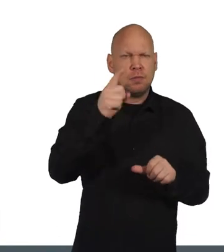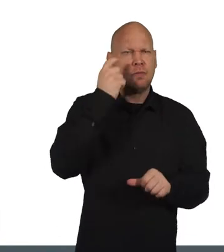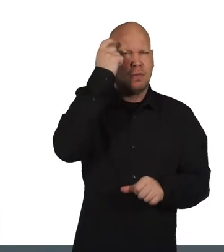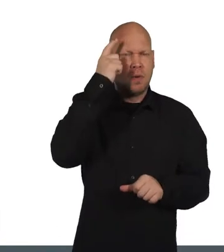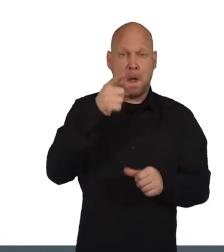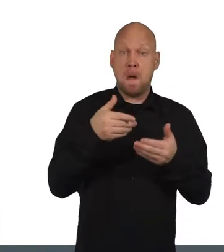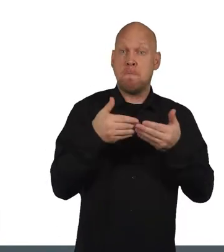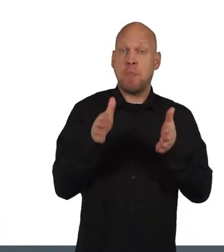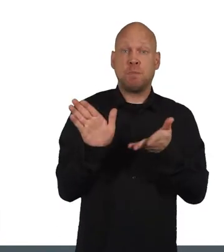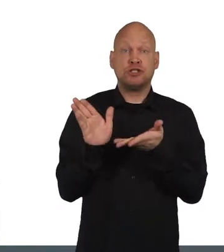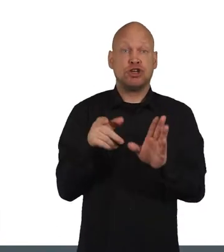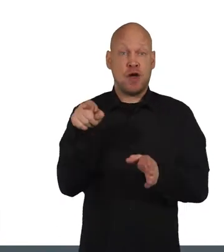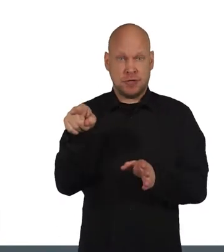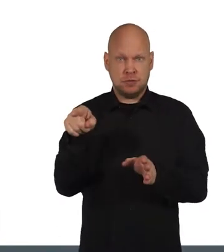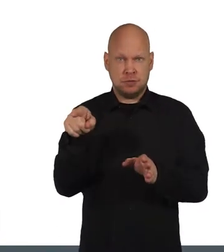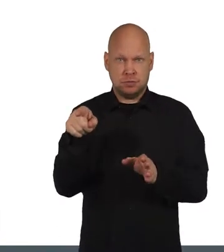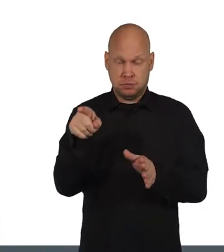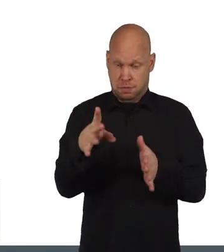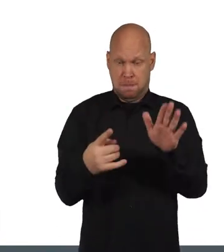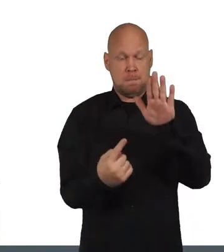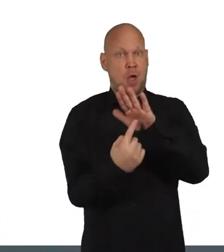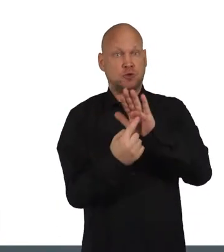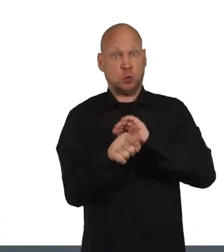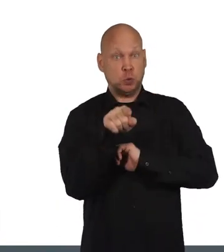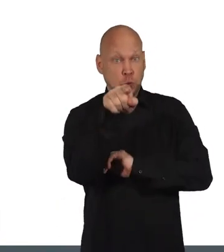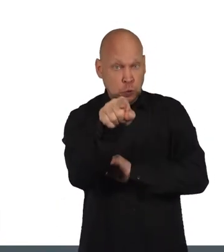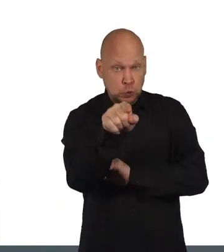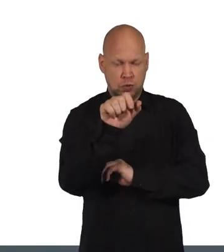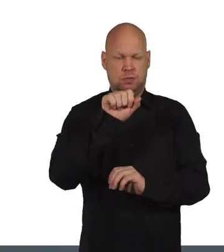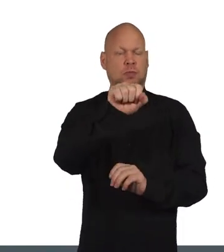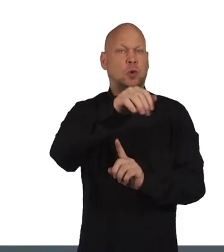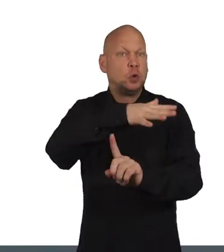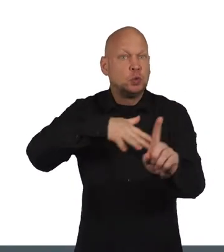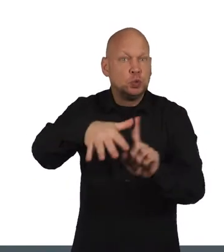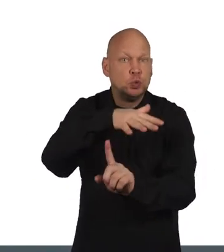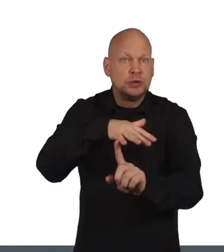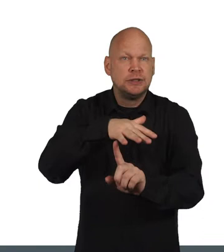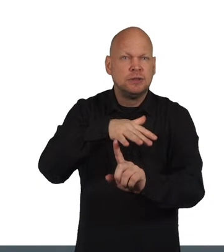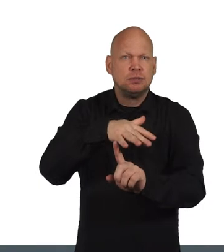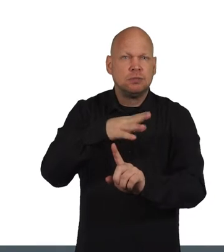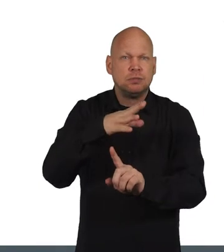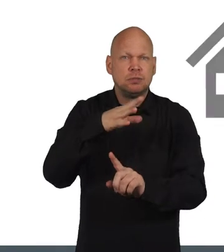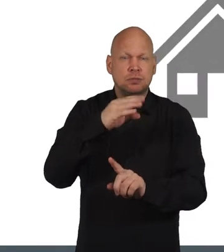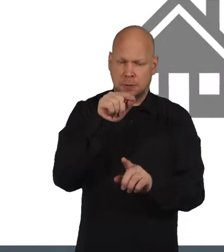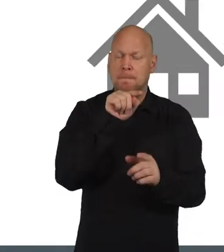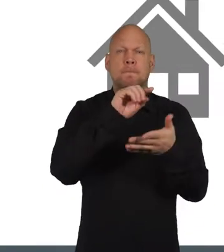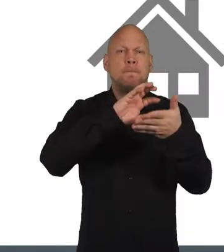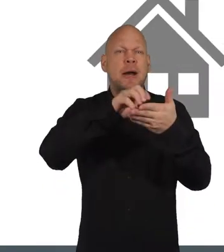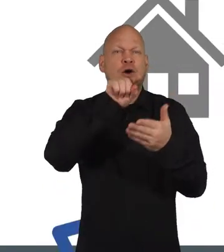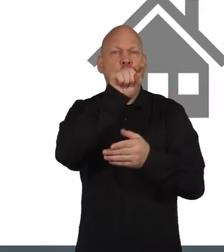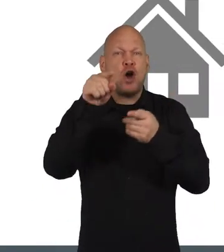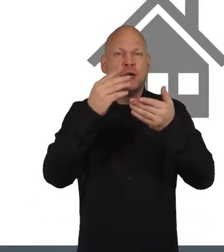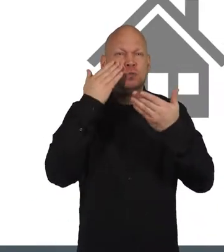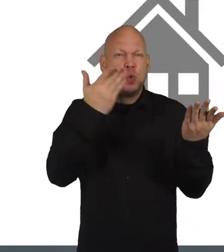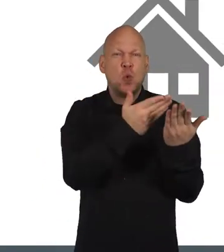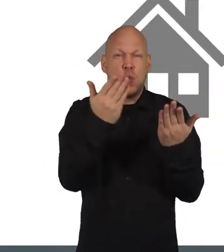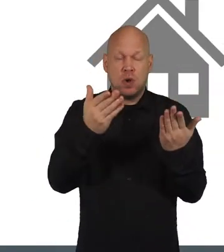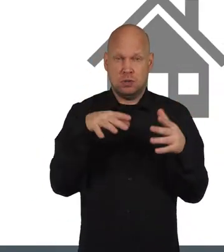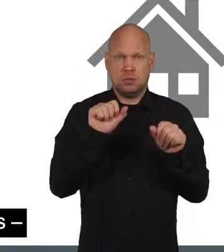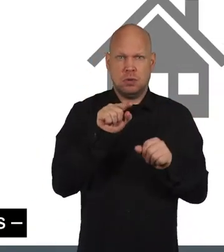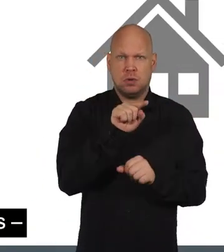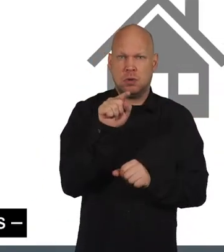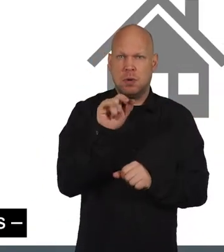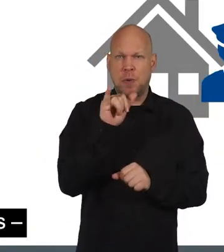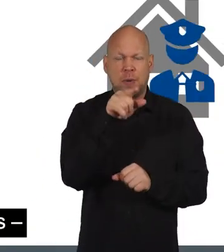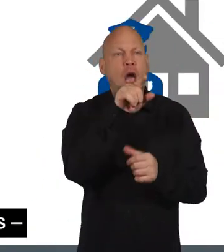Next, think about what public services matter to you in your community. Some of the icons that you can start to see appearing